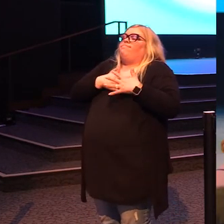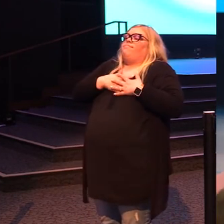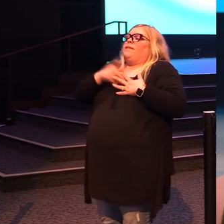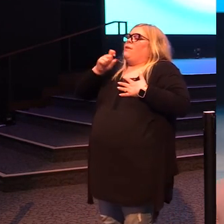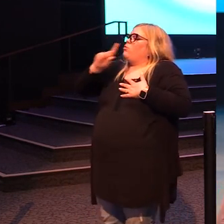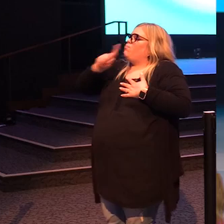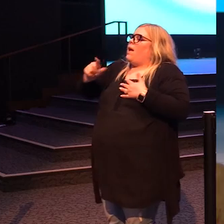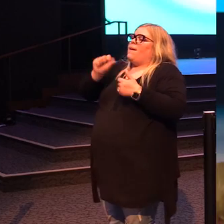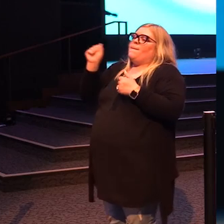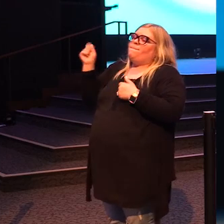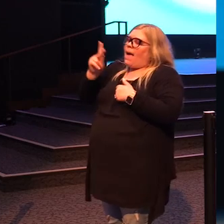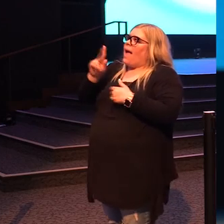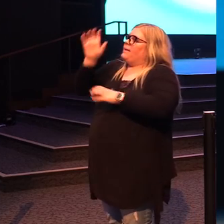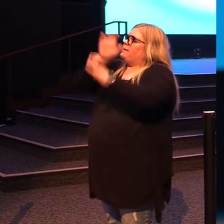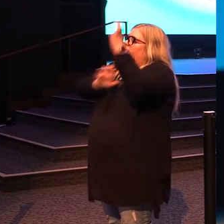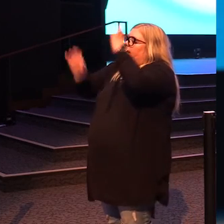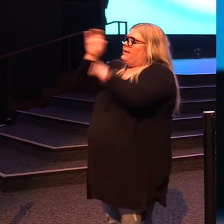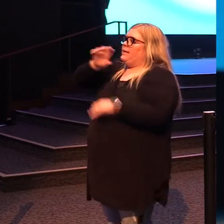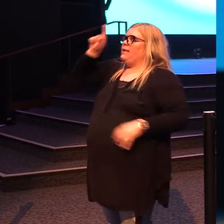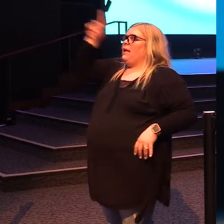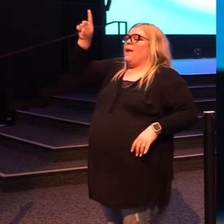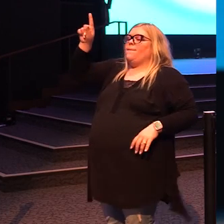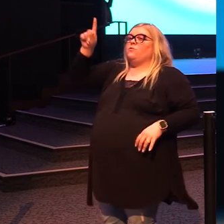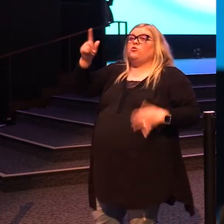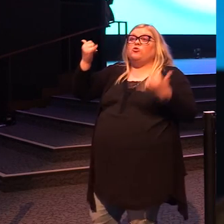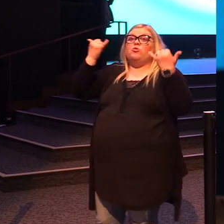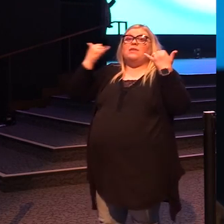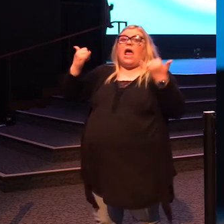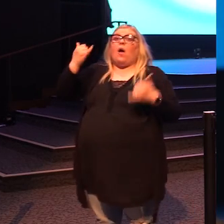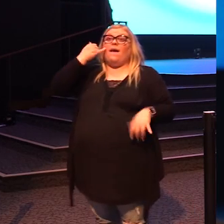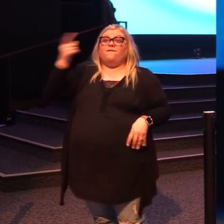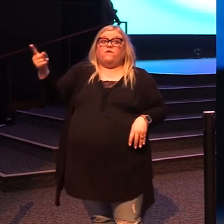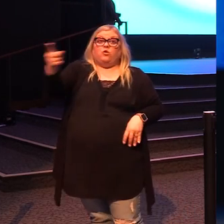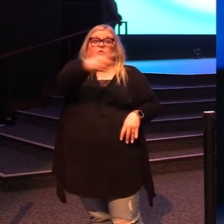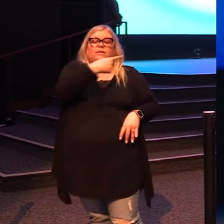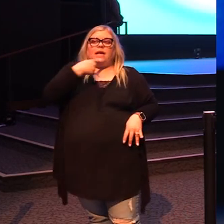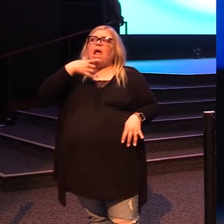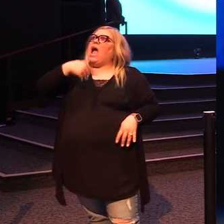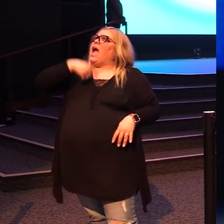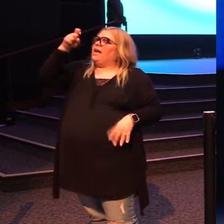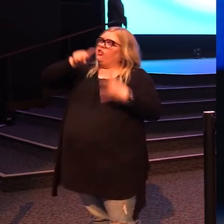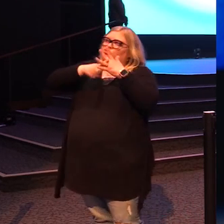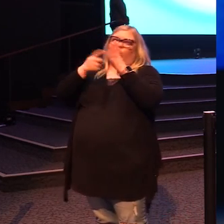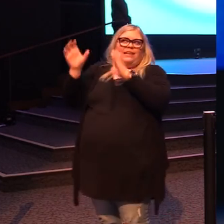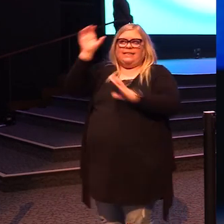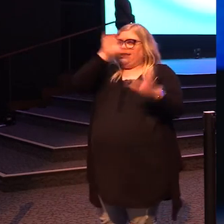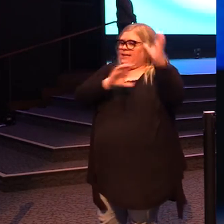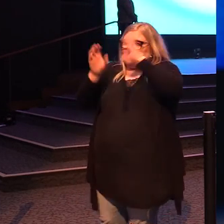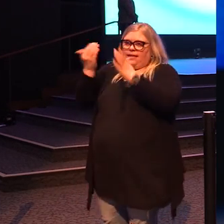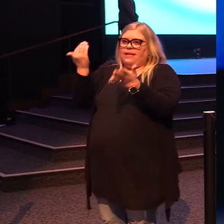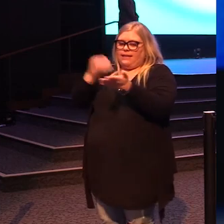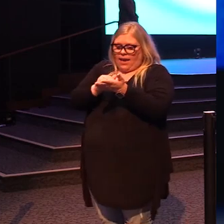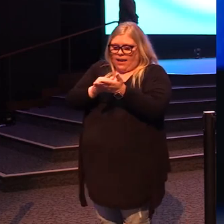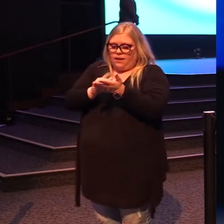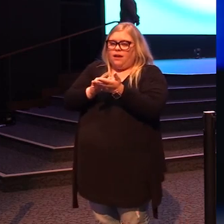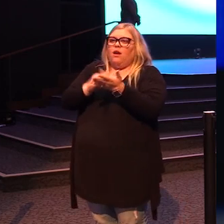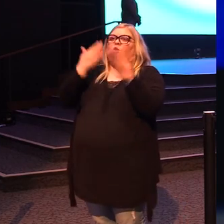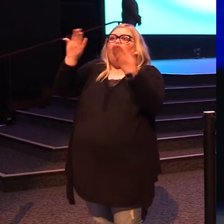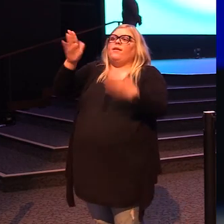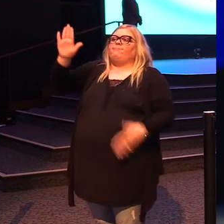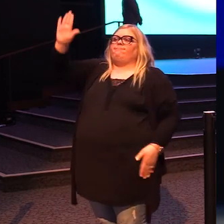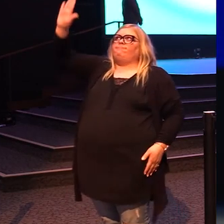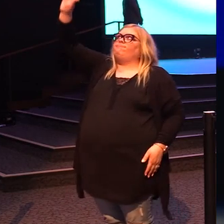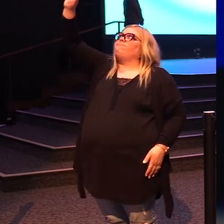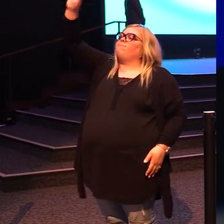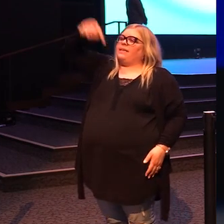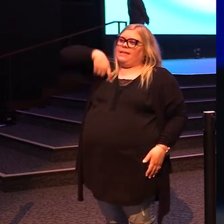respond. God, so all across the house today, if you're saying, I know I need to get back to seeking, just as everyone's eyes are closed, just lift your